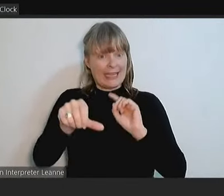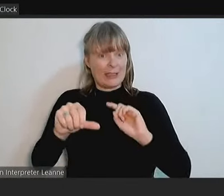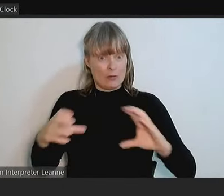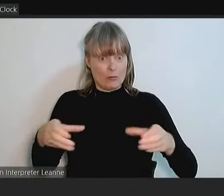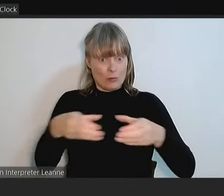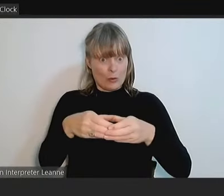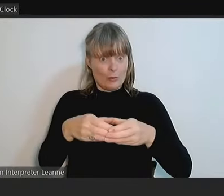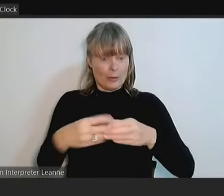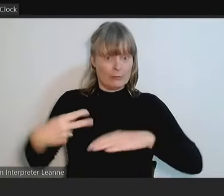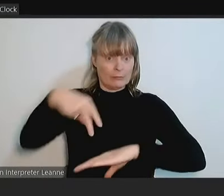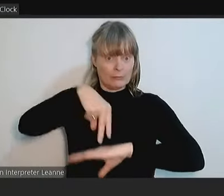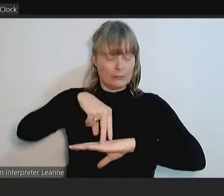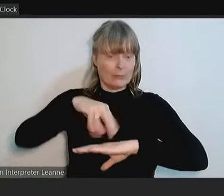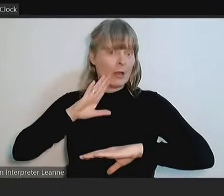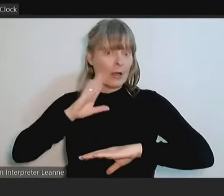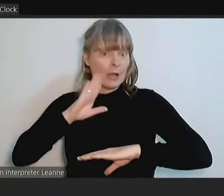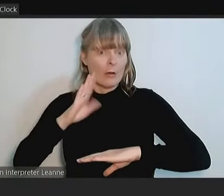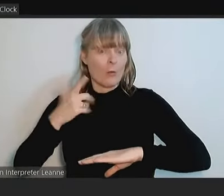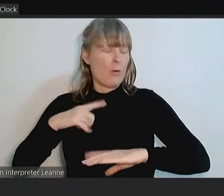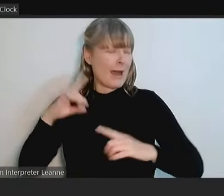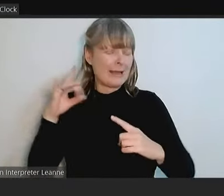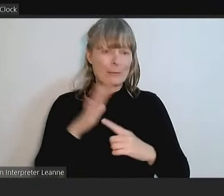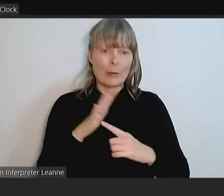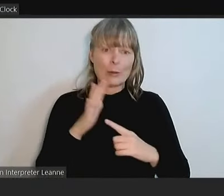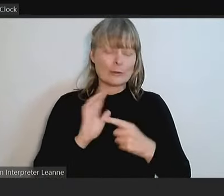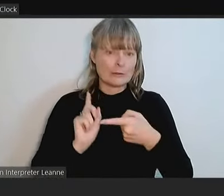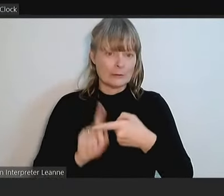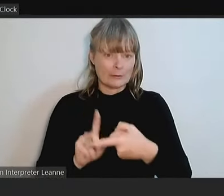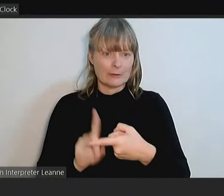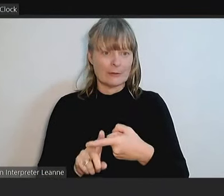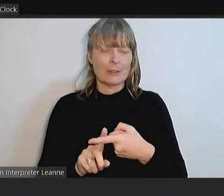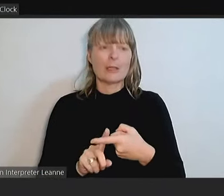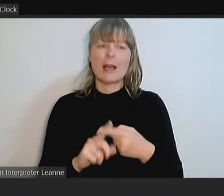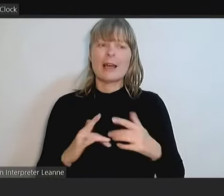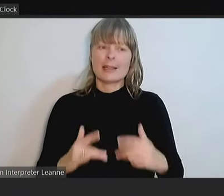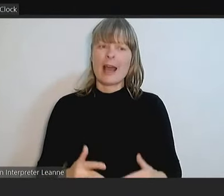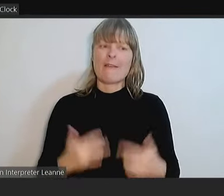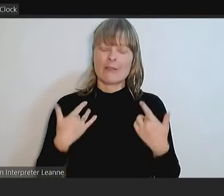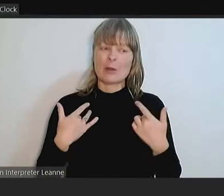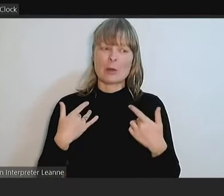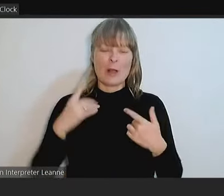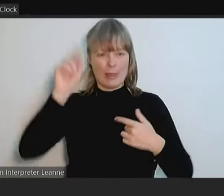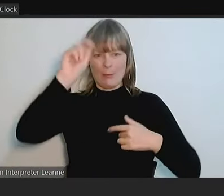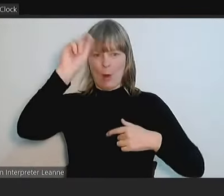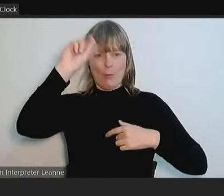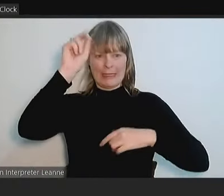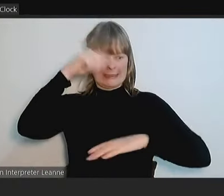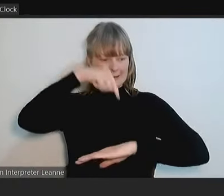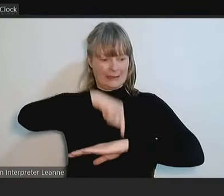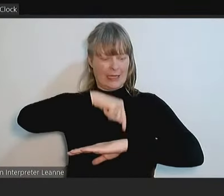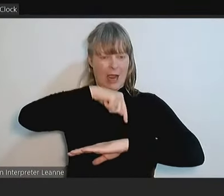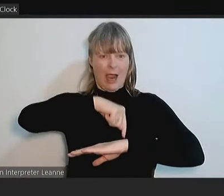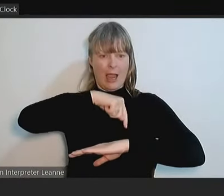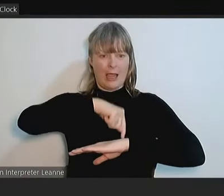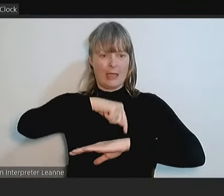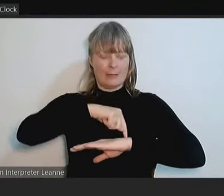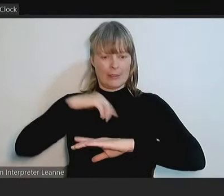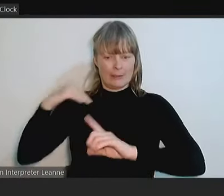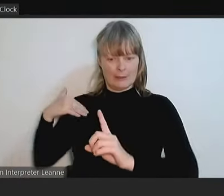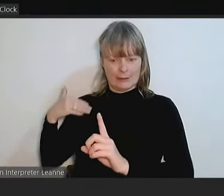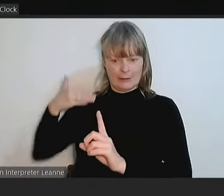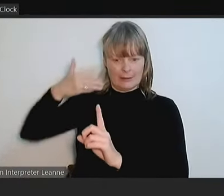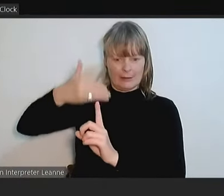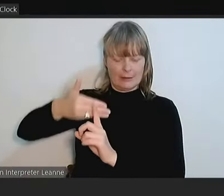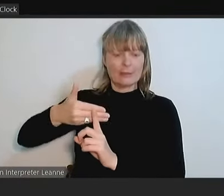this is a balanced budget for where we are at this particular moment in time. I think that where we've gotten to is something